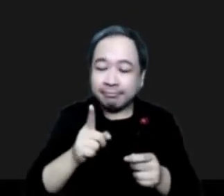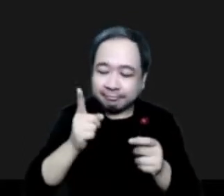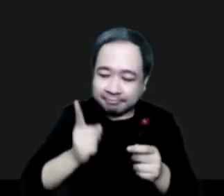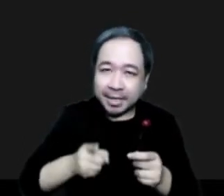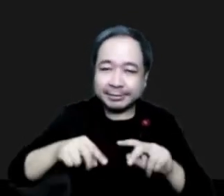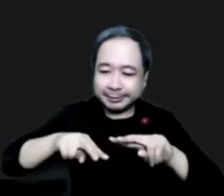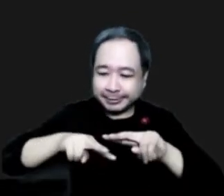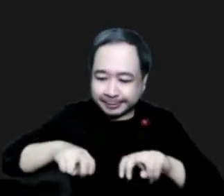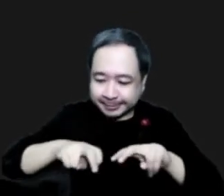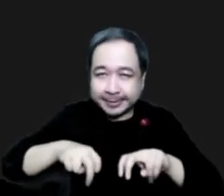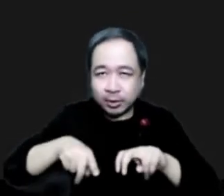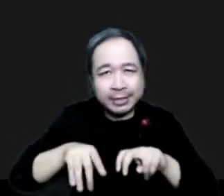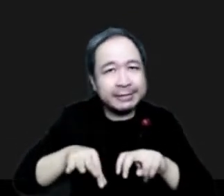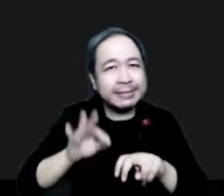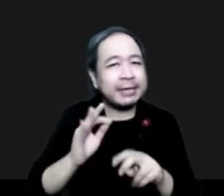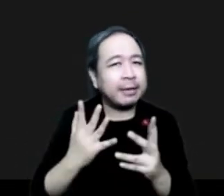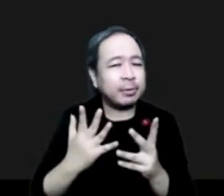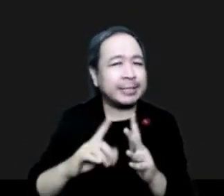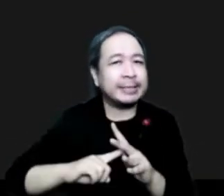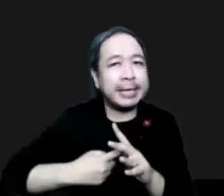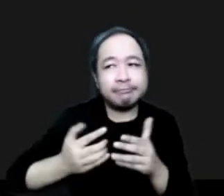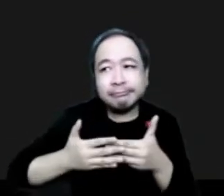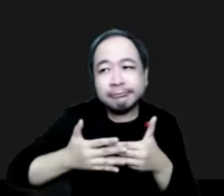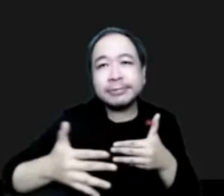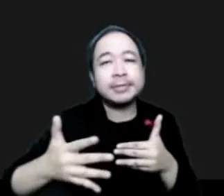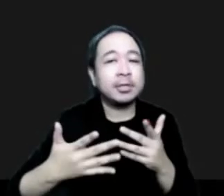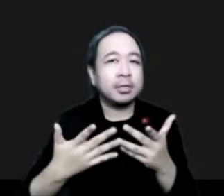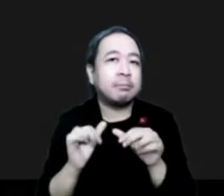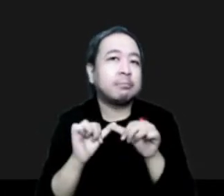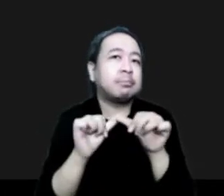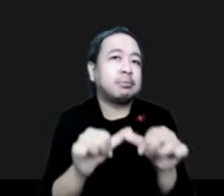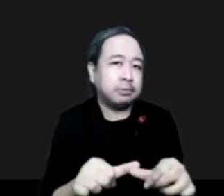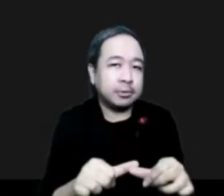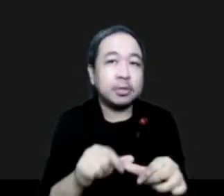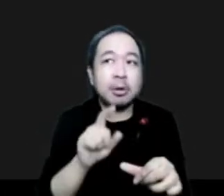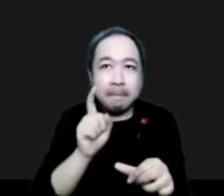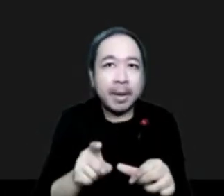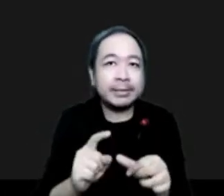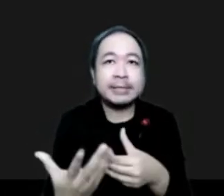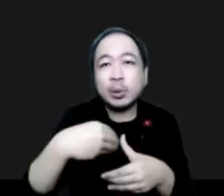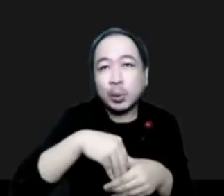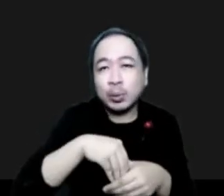solutions that incorporate those five essential elements, the five R's as I called them before.